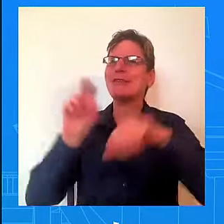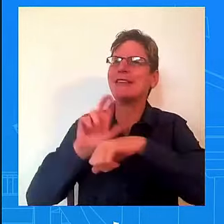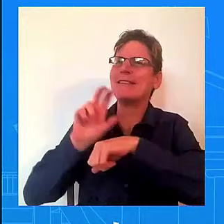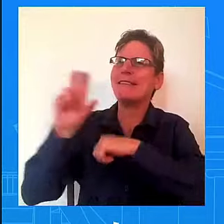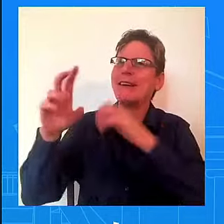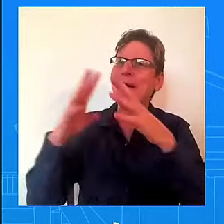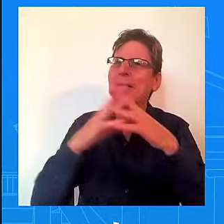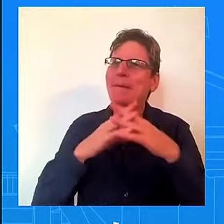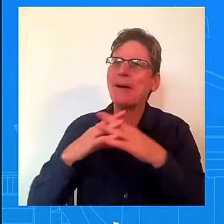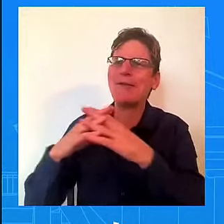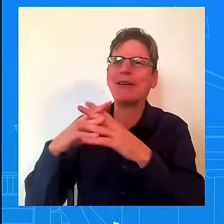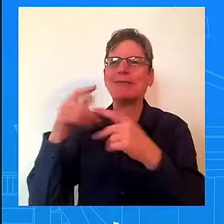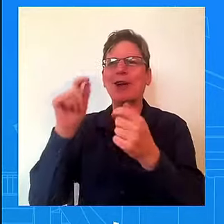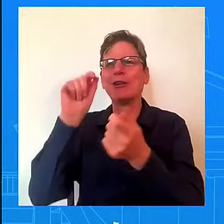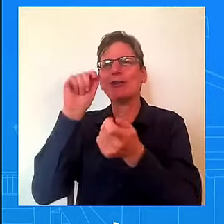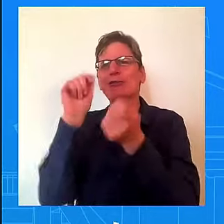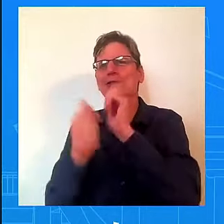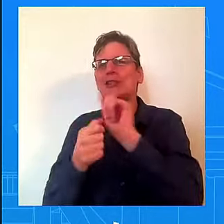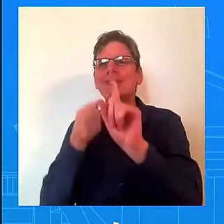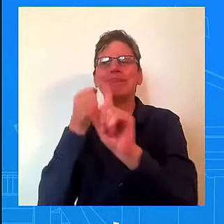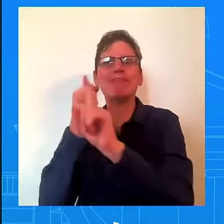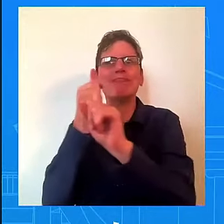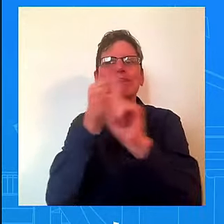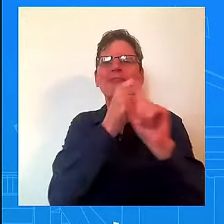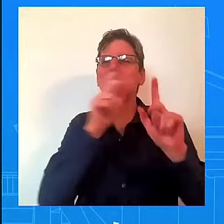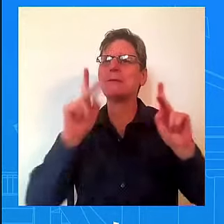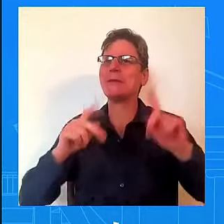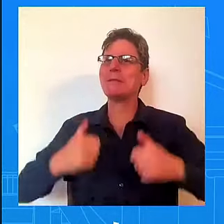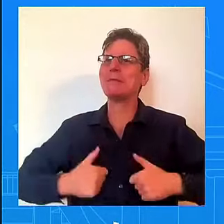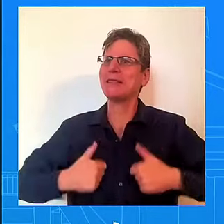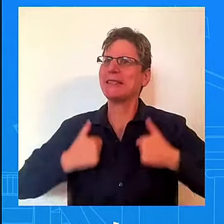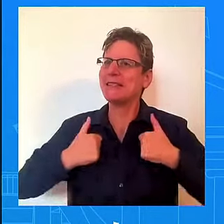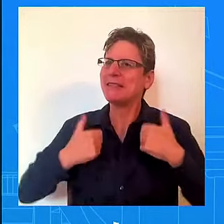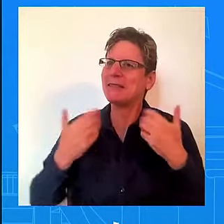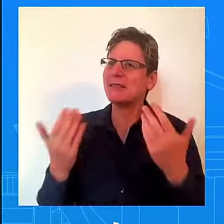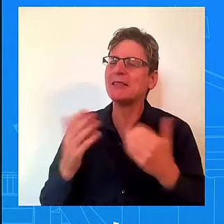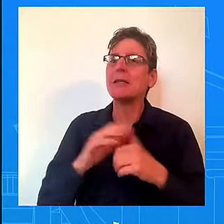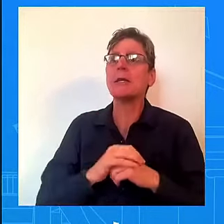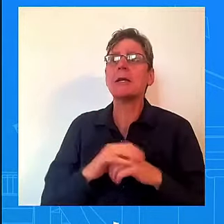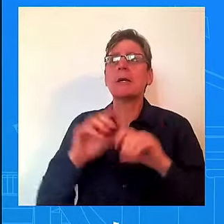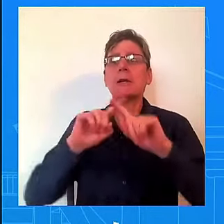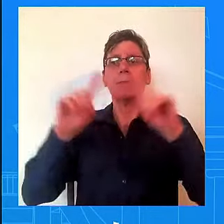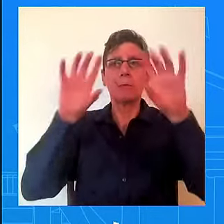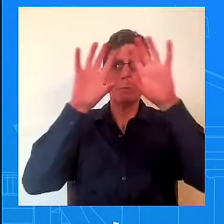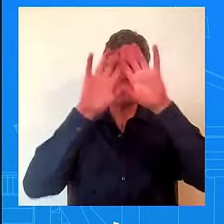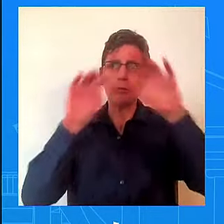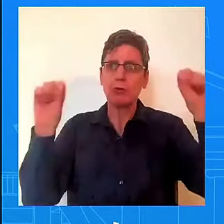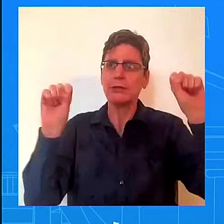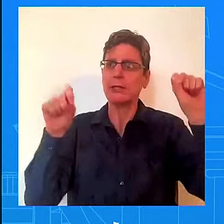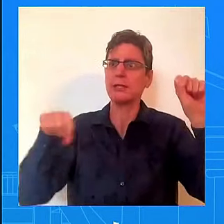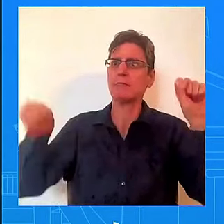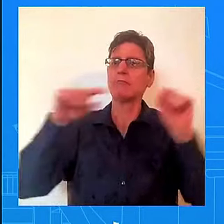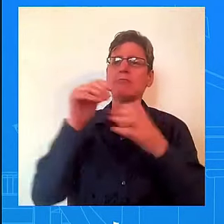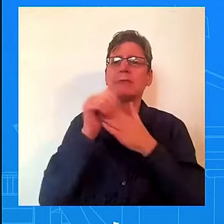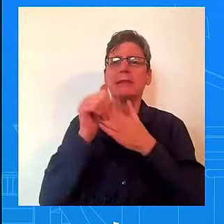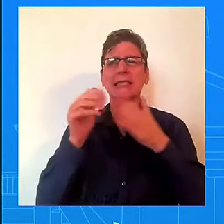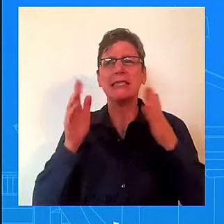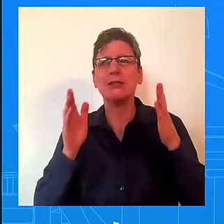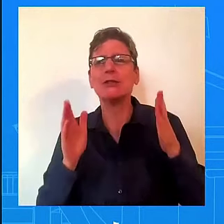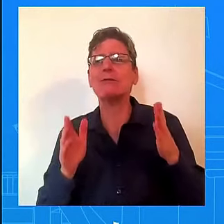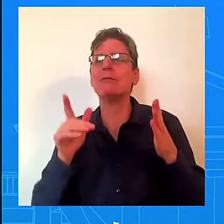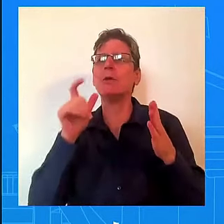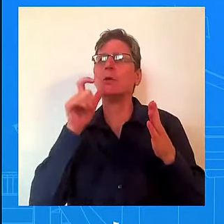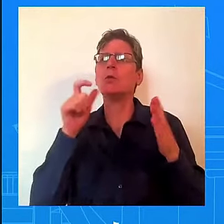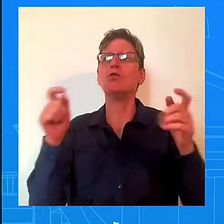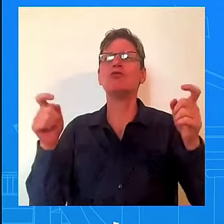That could not have been done without the President's leadership. It couldn't have. And I think the American people understand that. They understand that